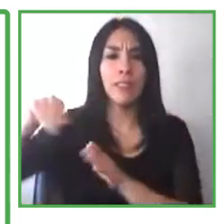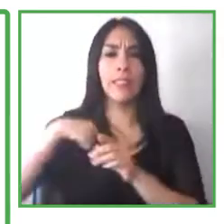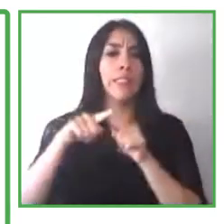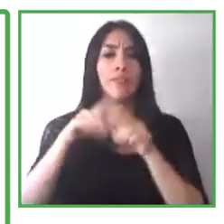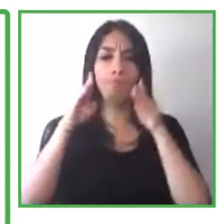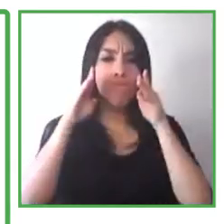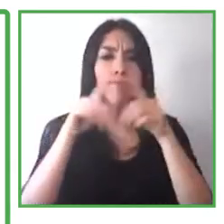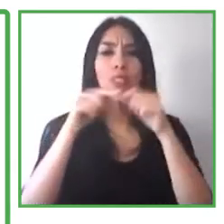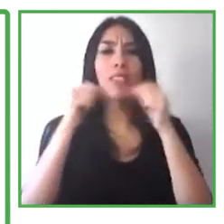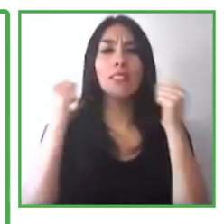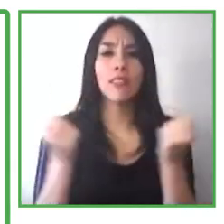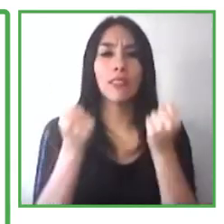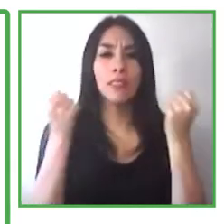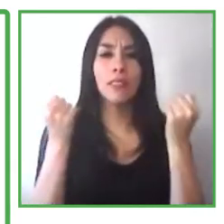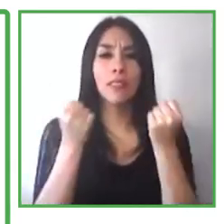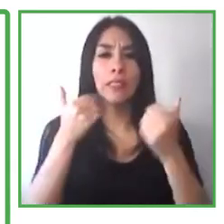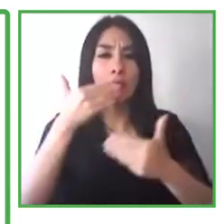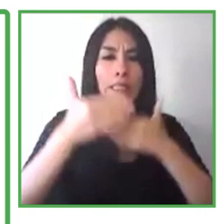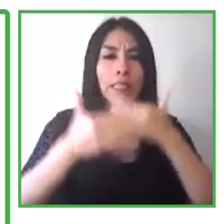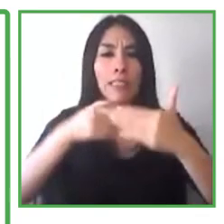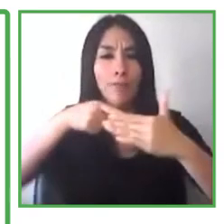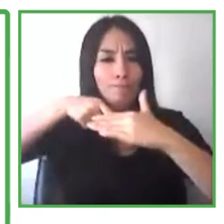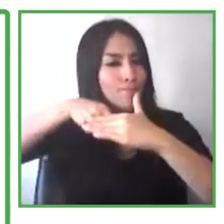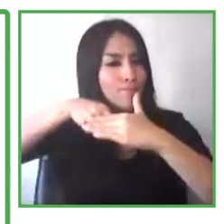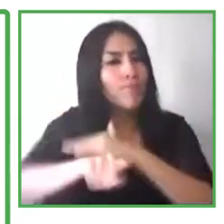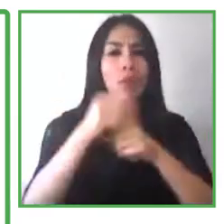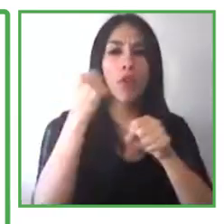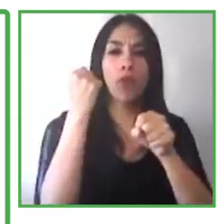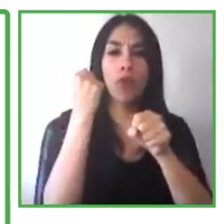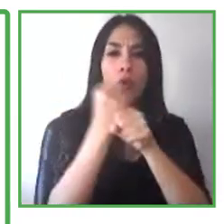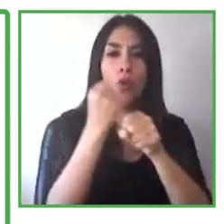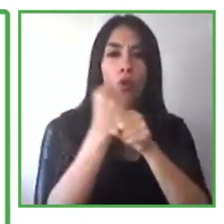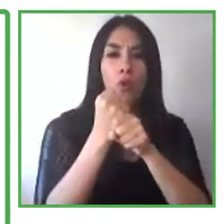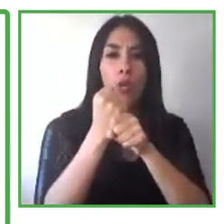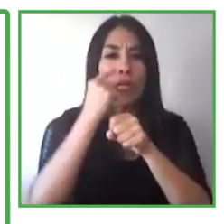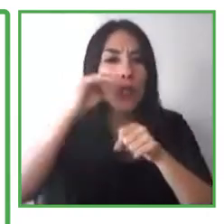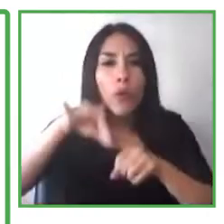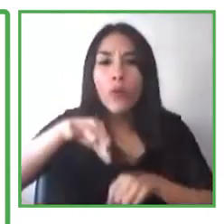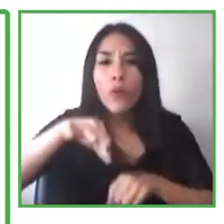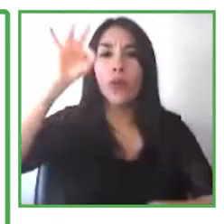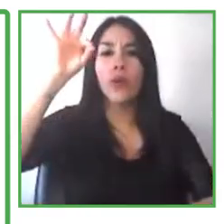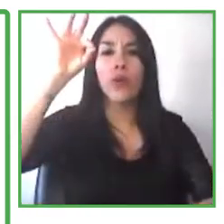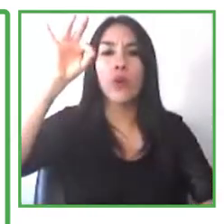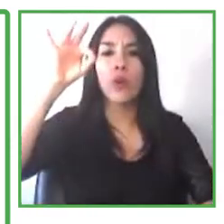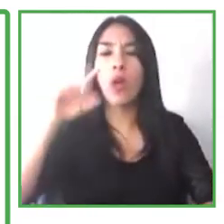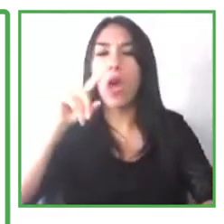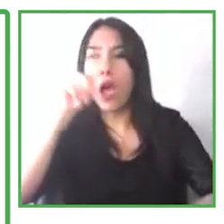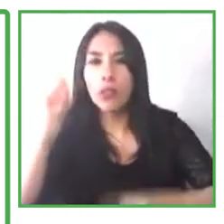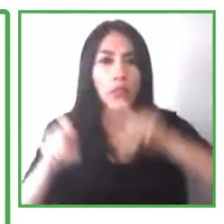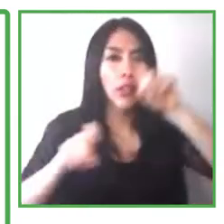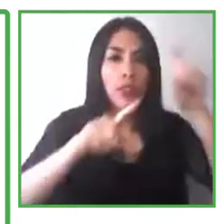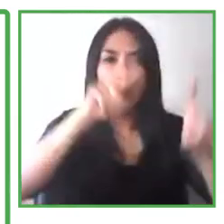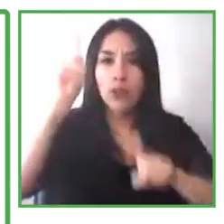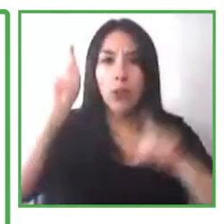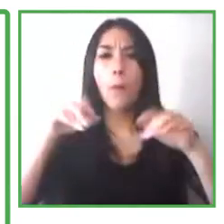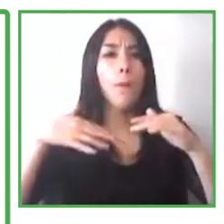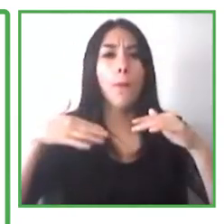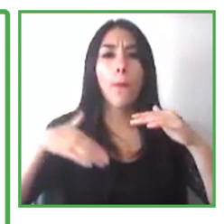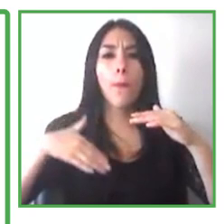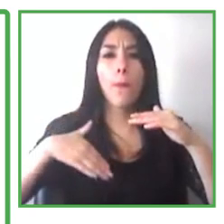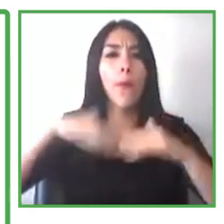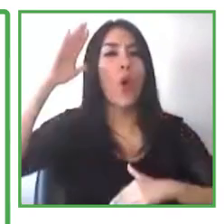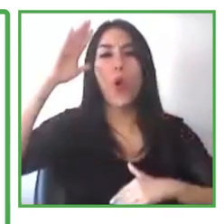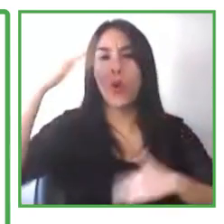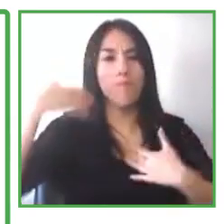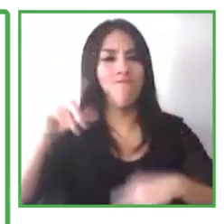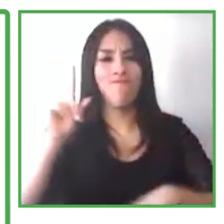the interviewing process is often not accessible for a person with a disability. But even once you've overcome these issues,